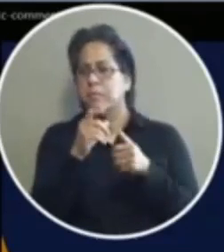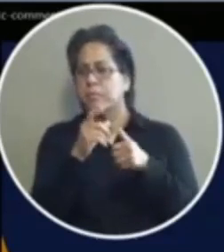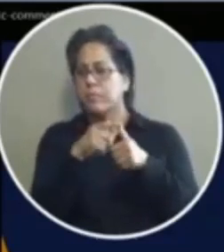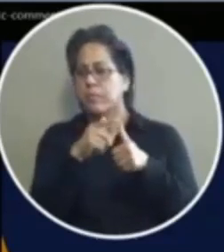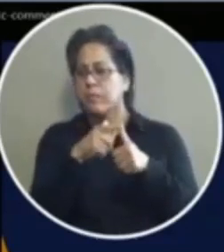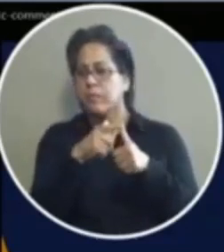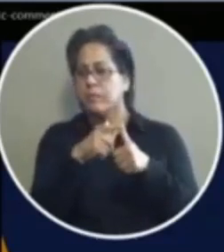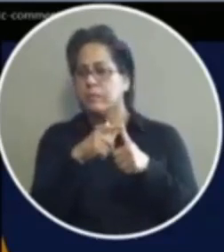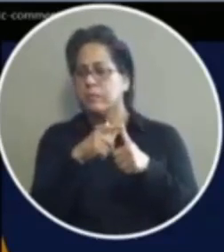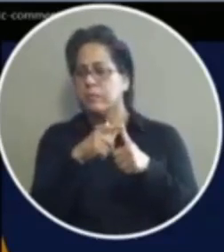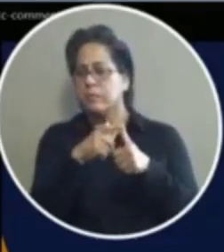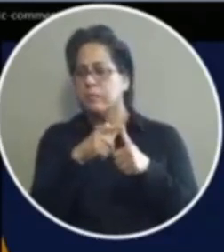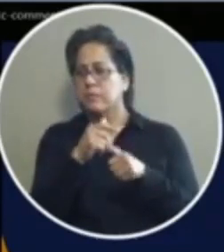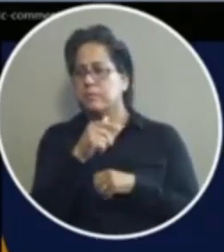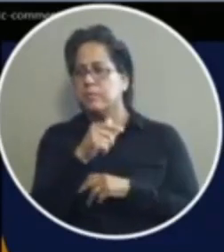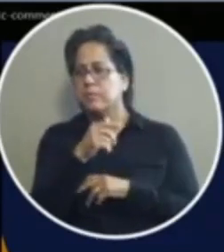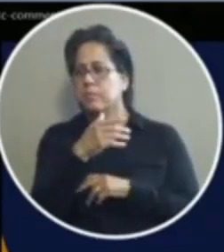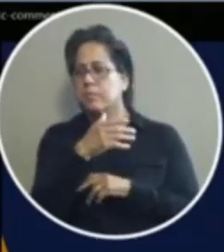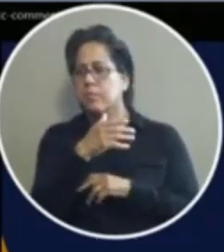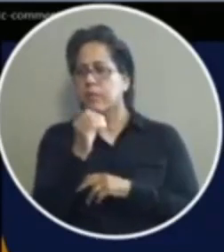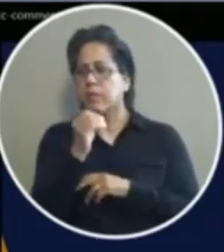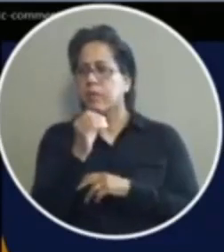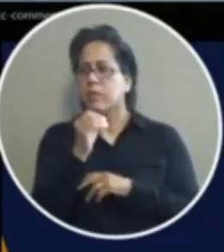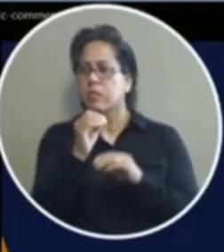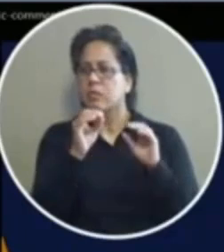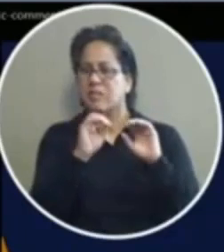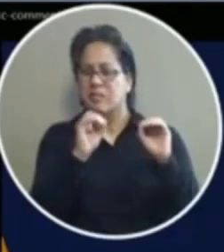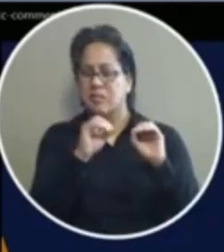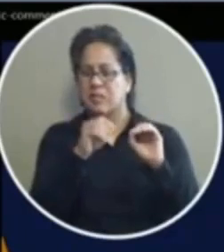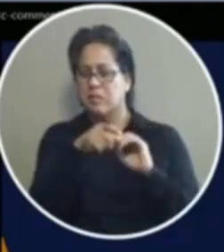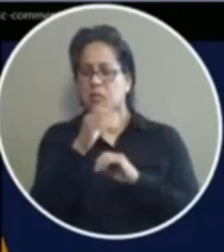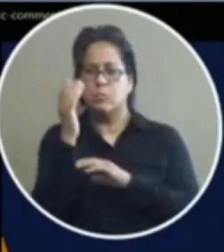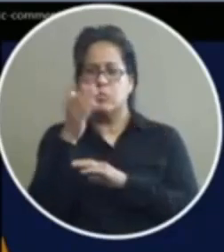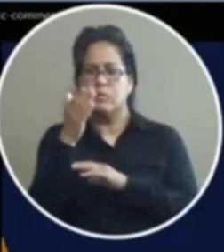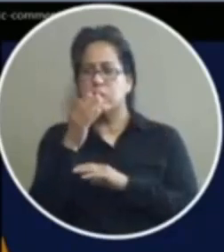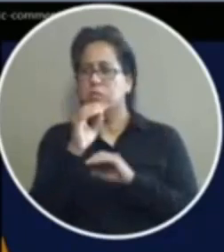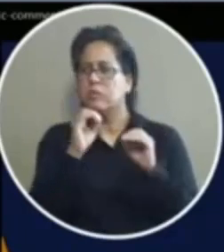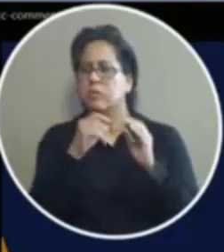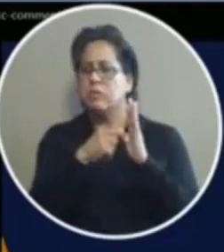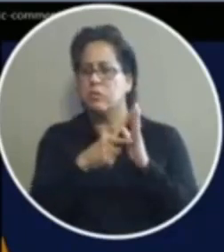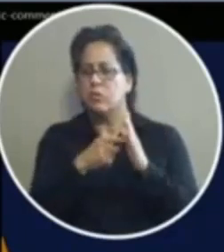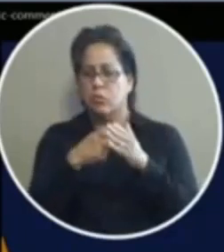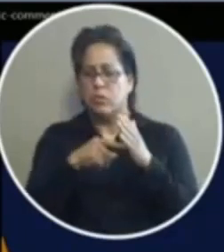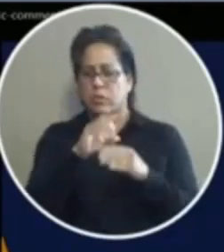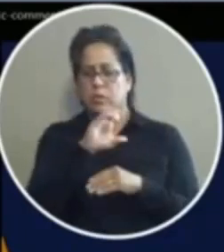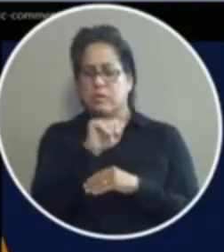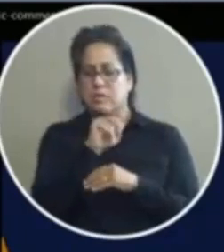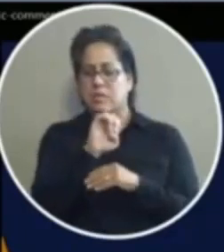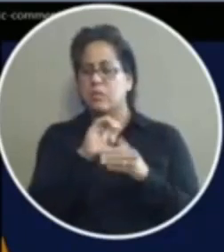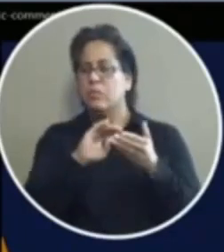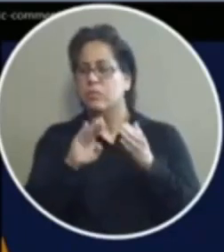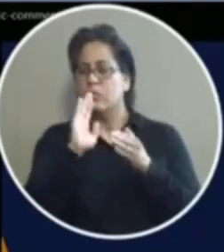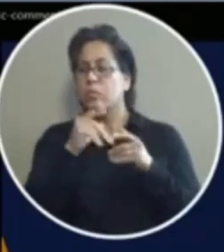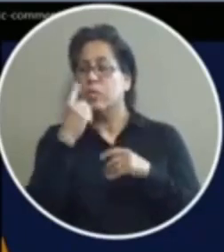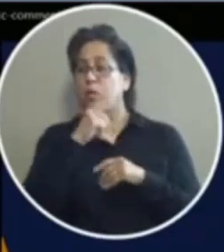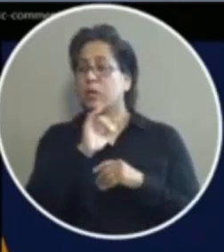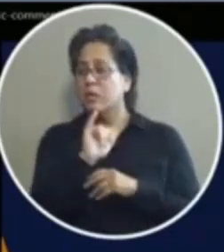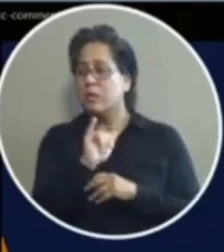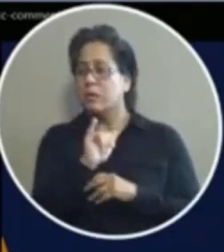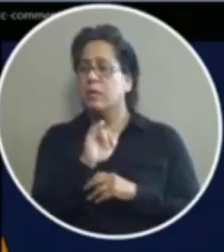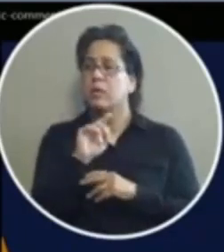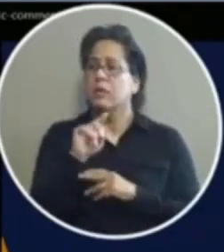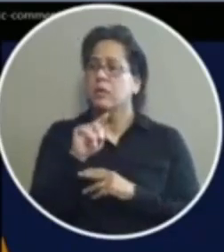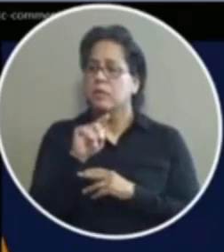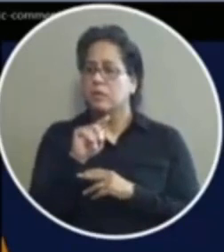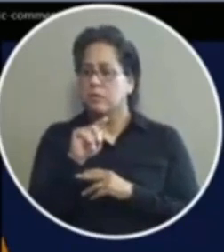back to you with b nothing in this presentation shows you what site and release would look like in el paso in fact the only one that